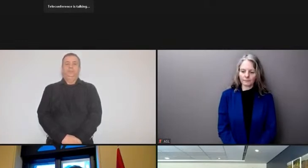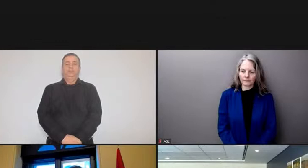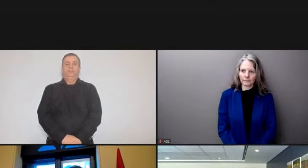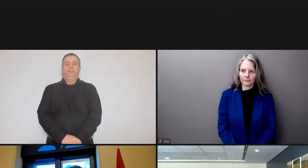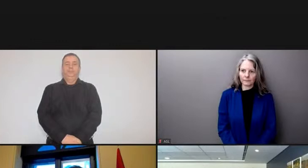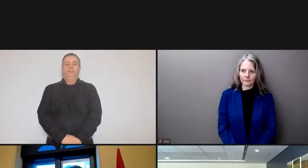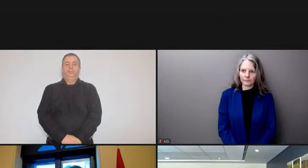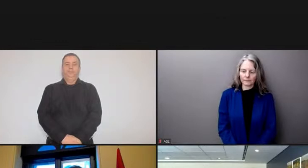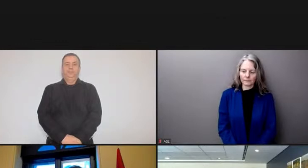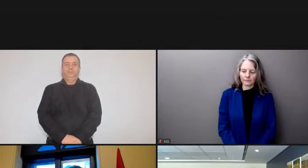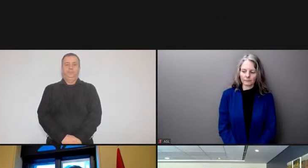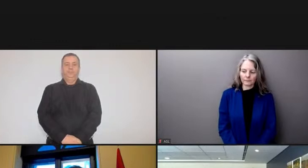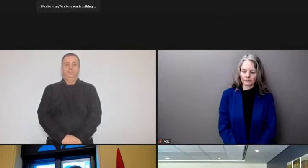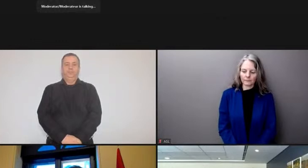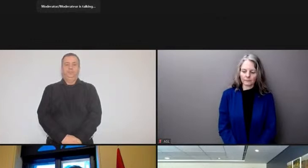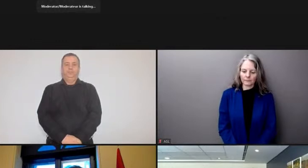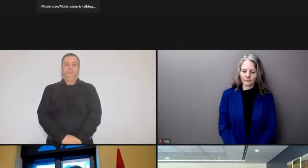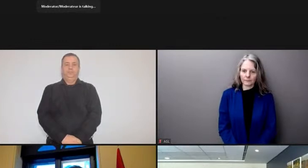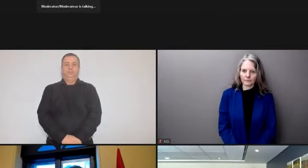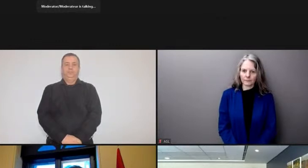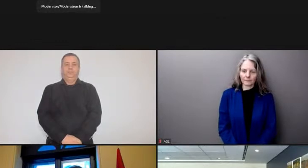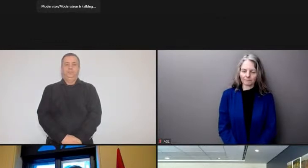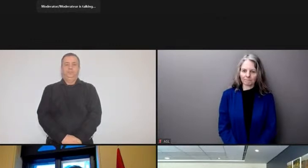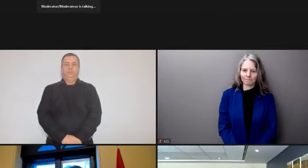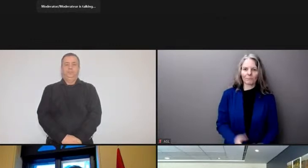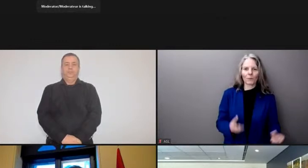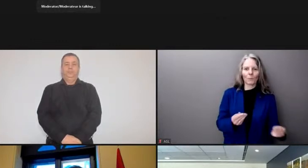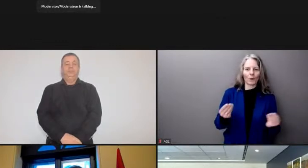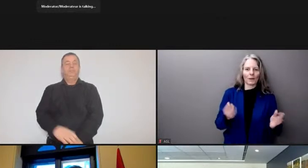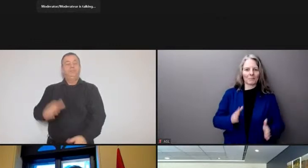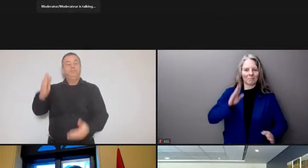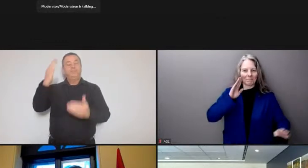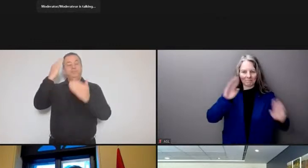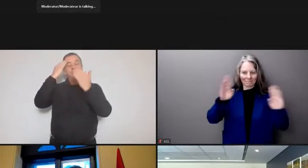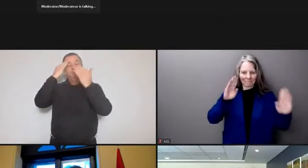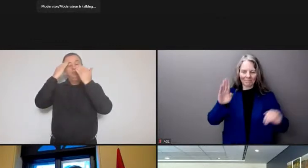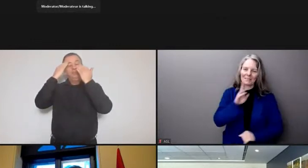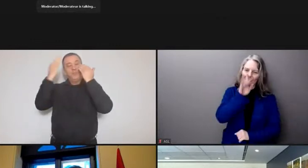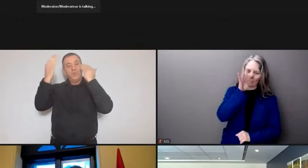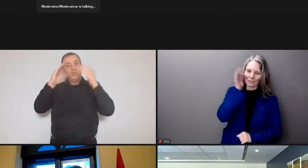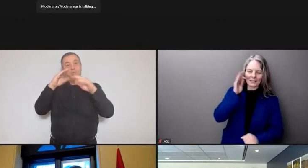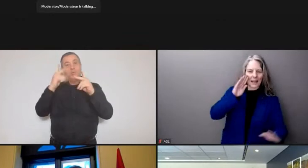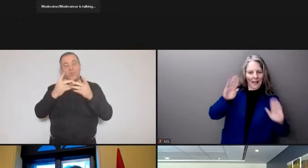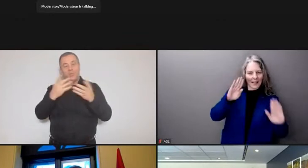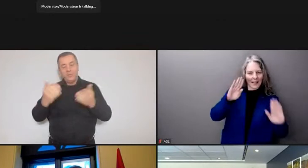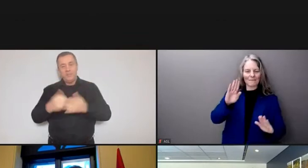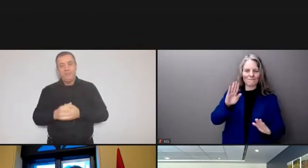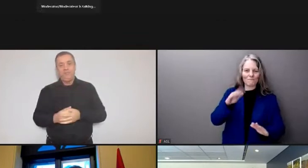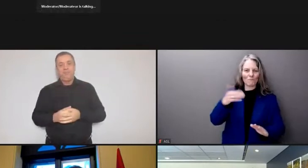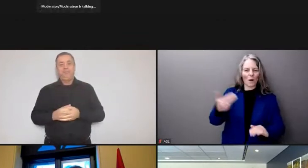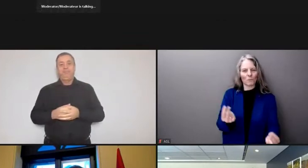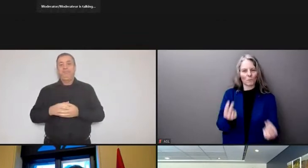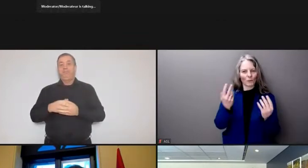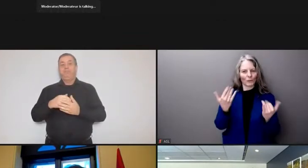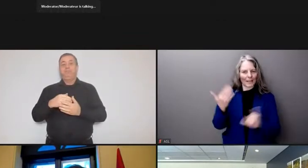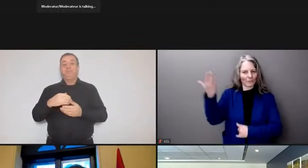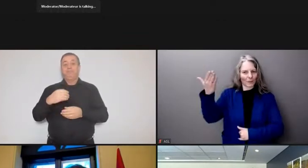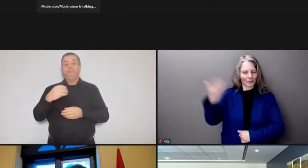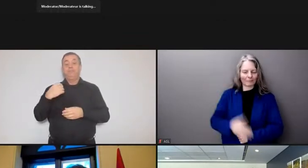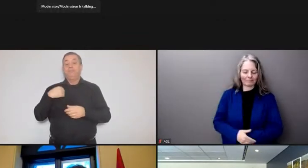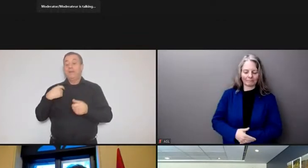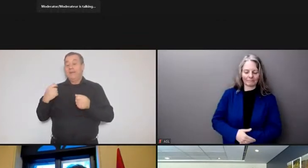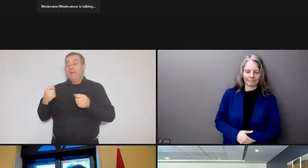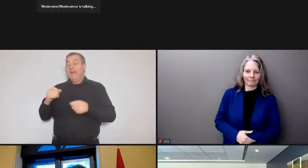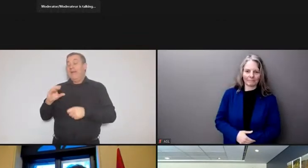be heard okay hi everyone bonjour tout le monde bienvenue à cette conférence de presse je m'appelle catherine